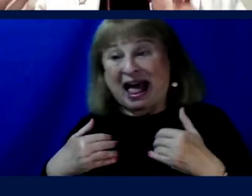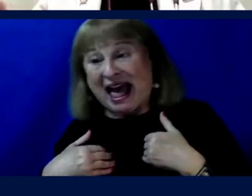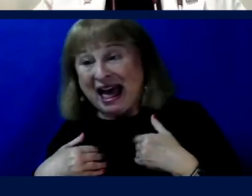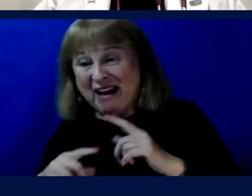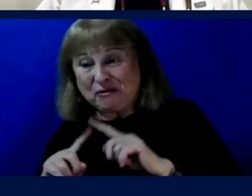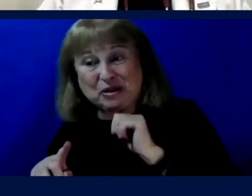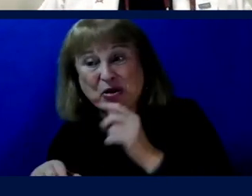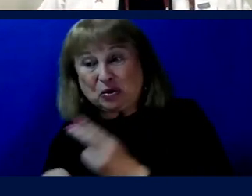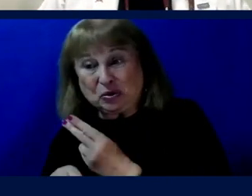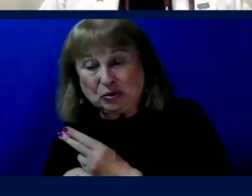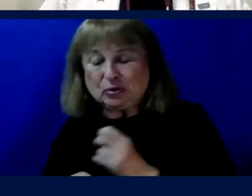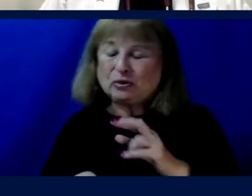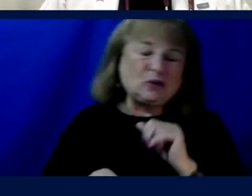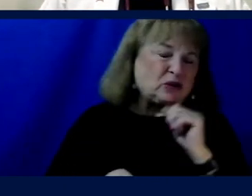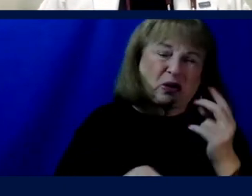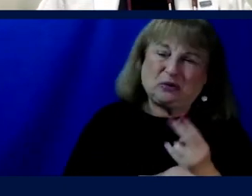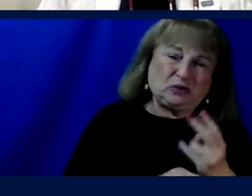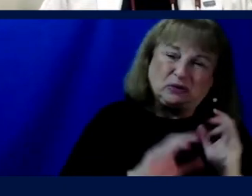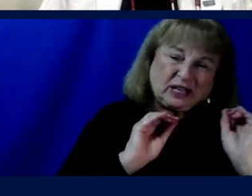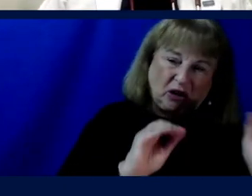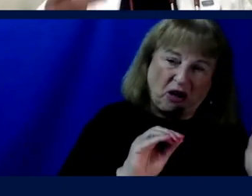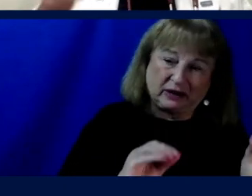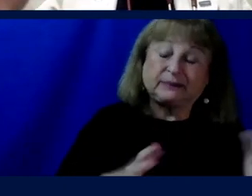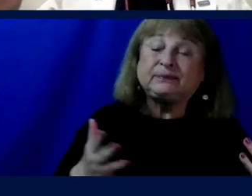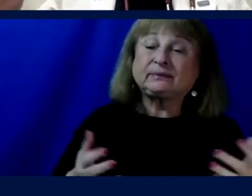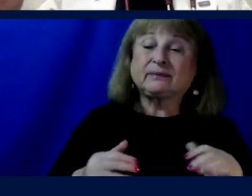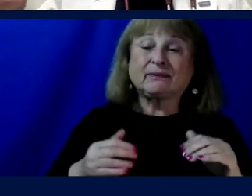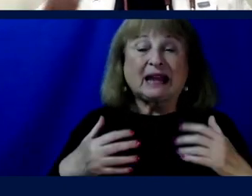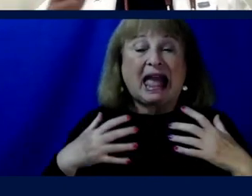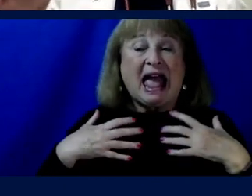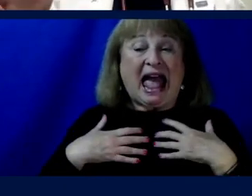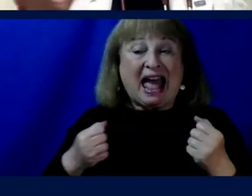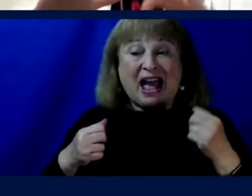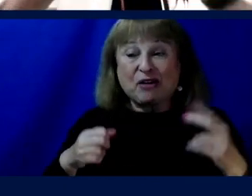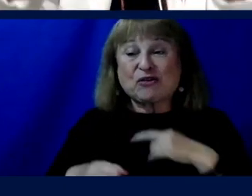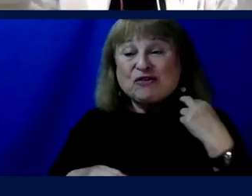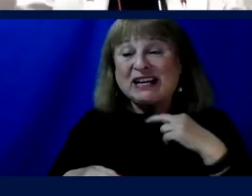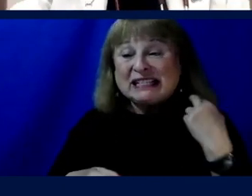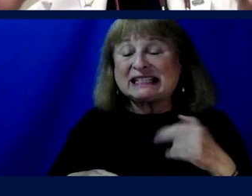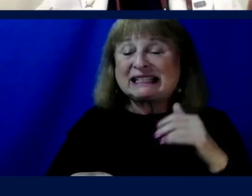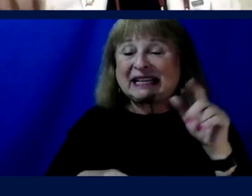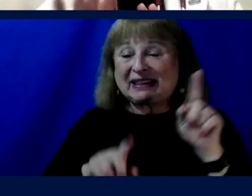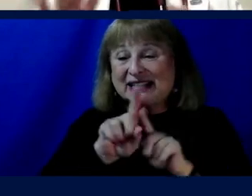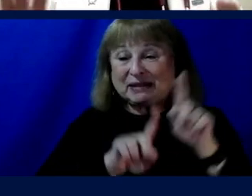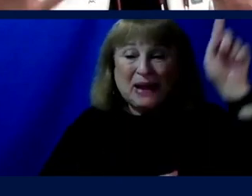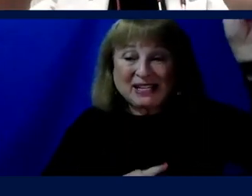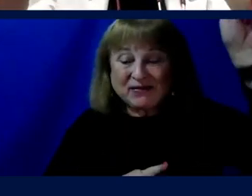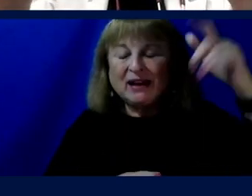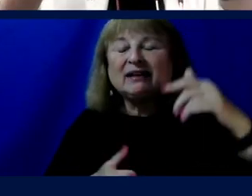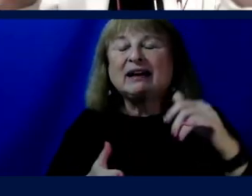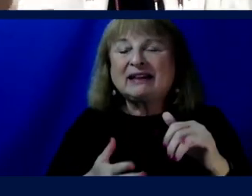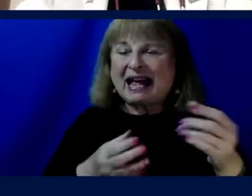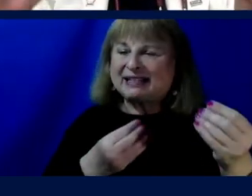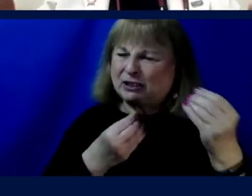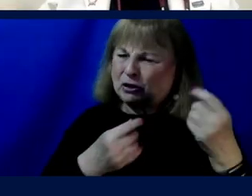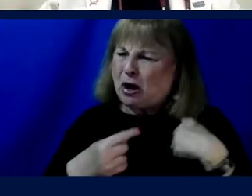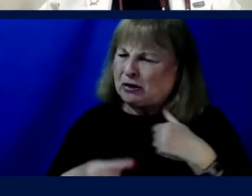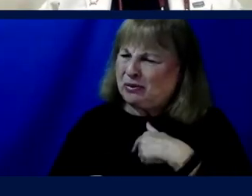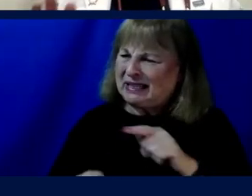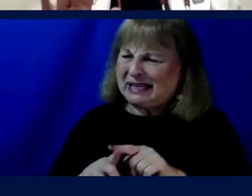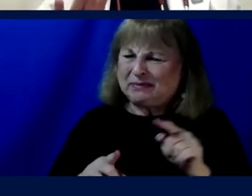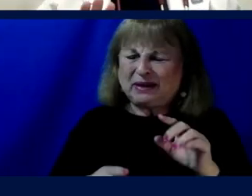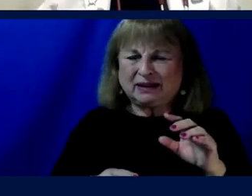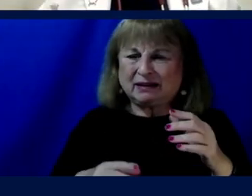but don't use or don't use in a normal way. So health risks, it's a space flight, are taught to us as being this